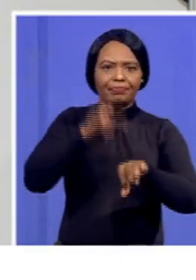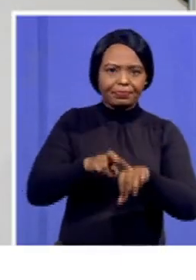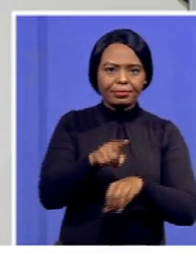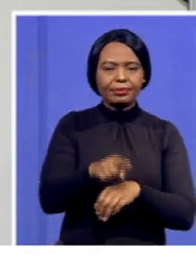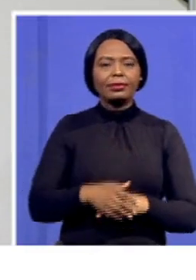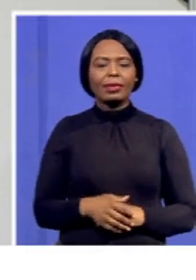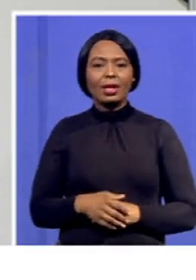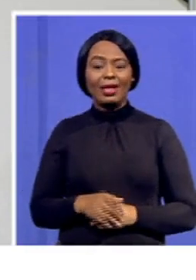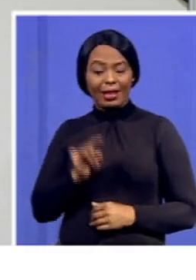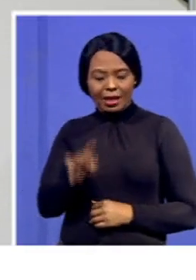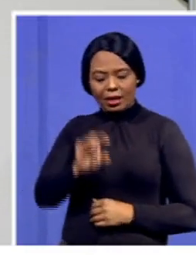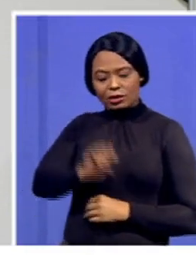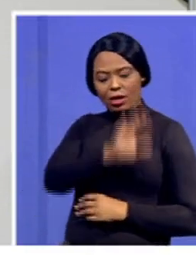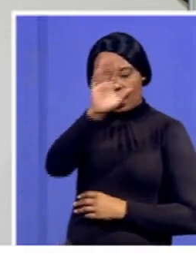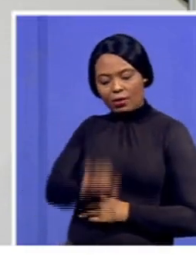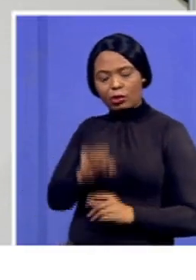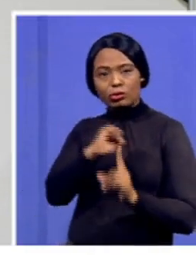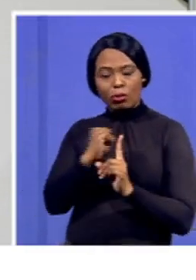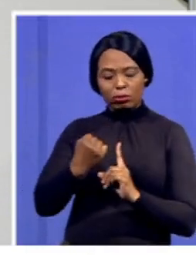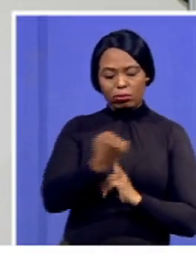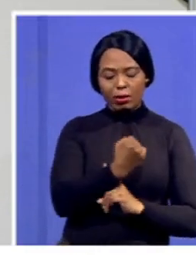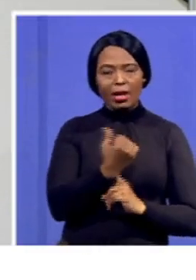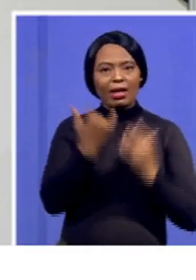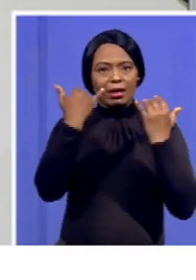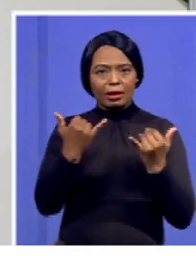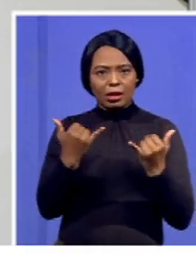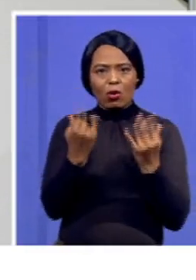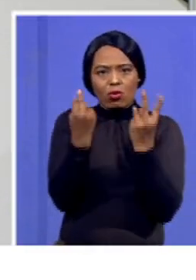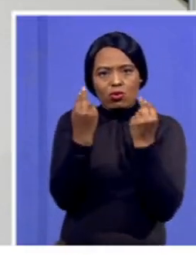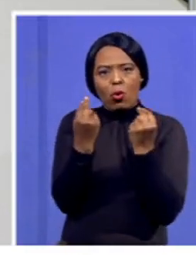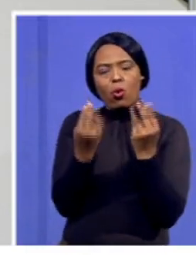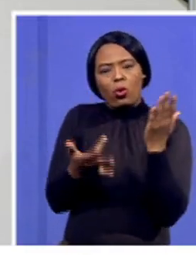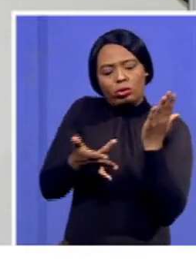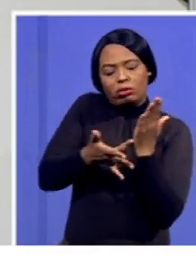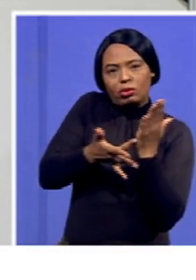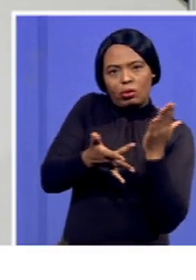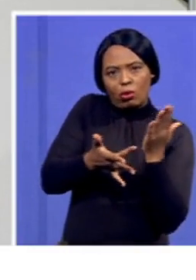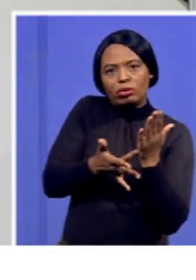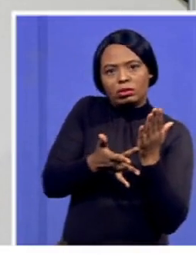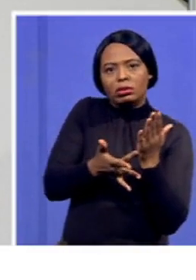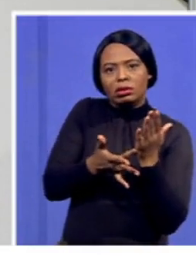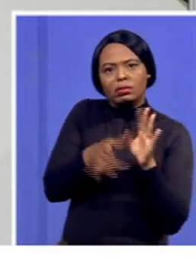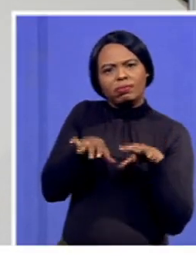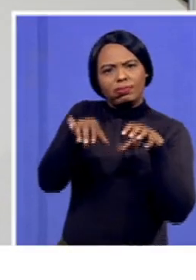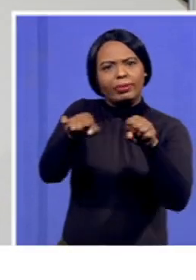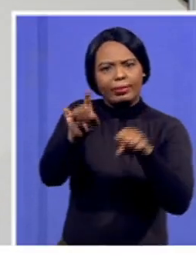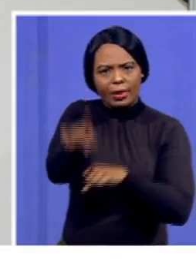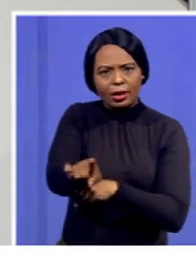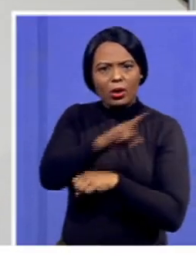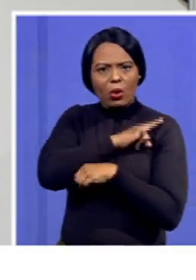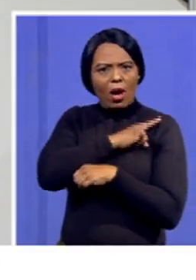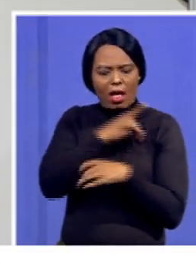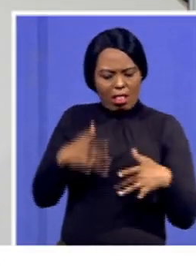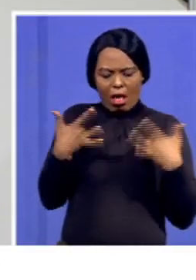extent to which South African society has embedded new technologies in their way of life. You would be aware that